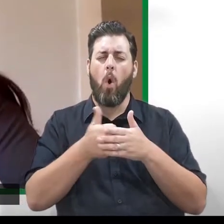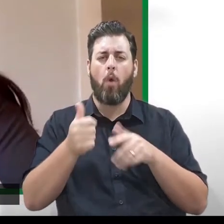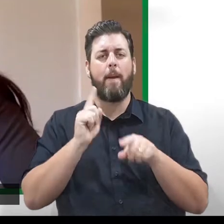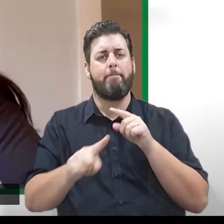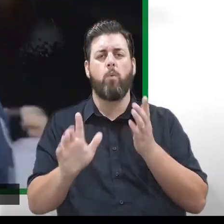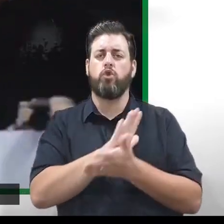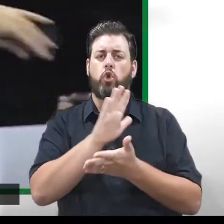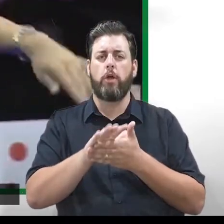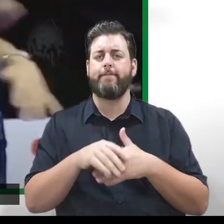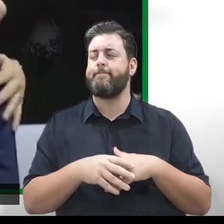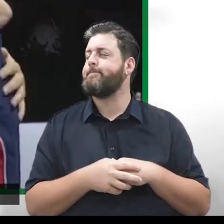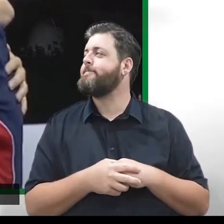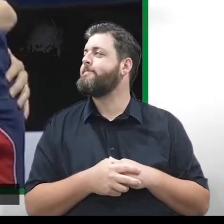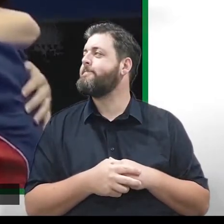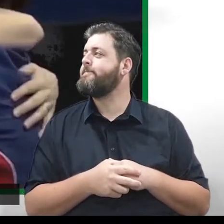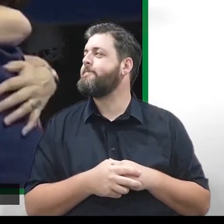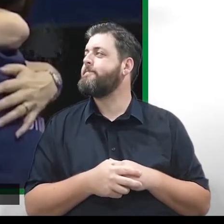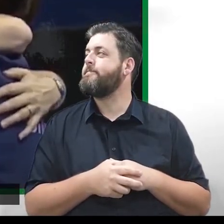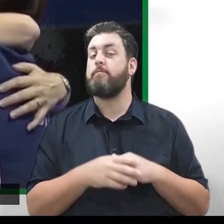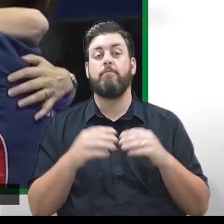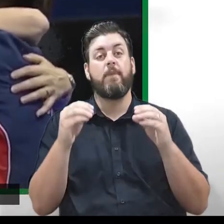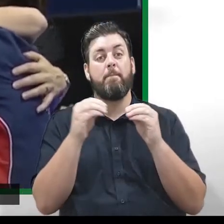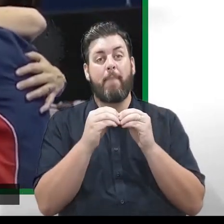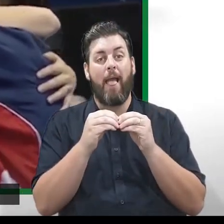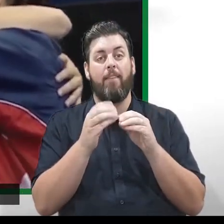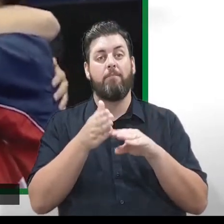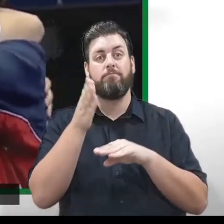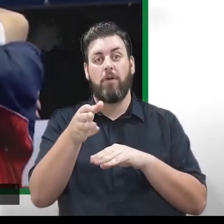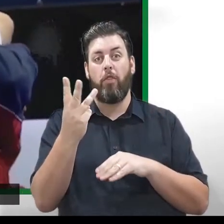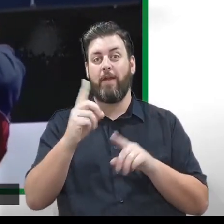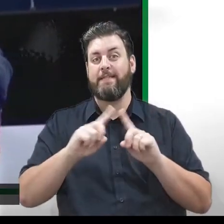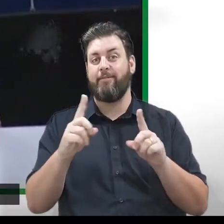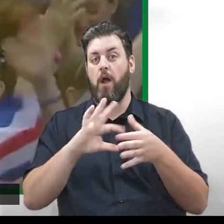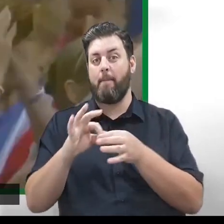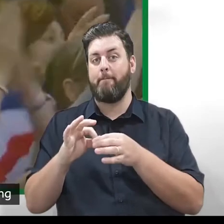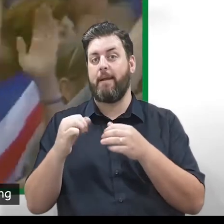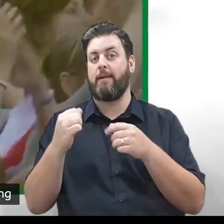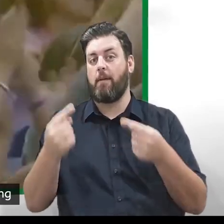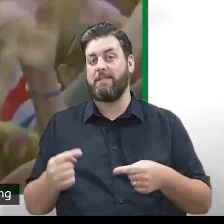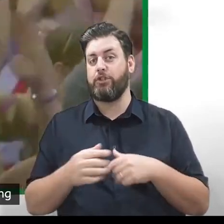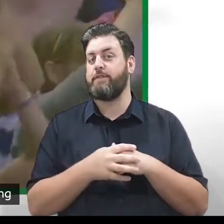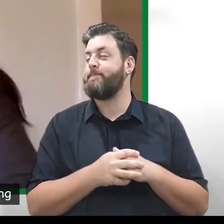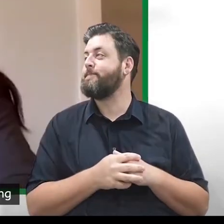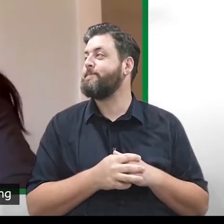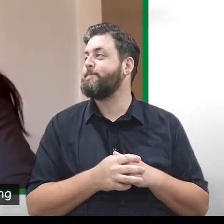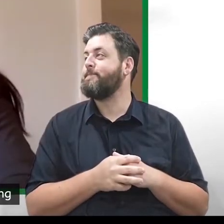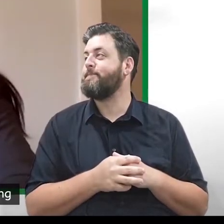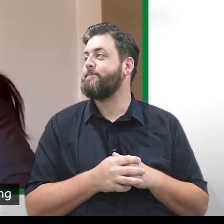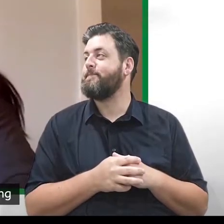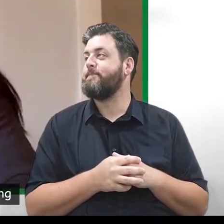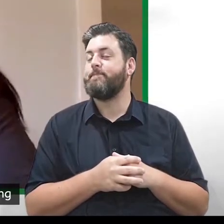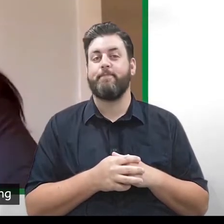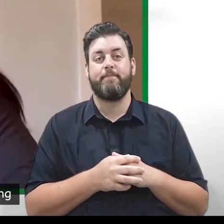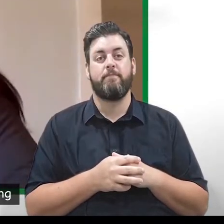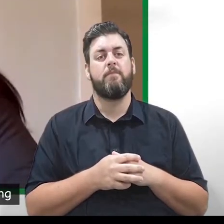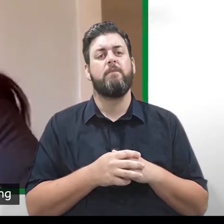most enjoyable. Beth attended three Olympic Games. Now, a lot of people say to me, when